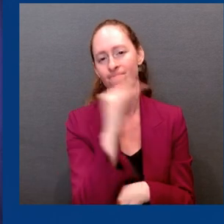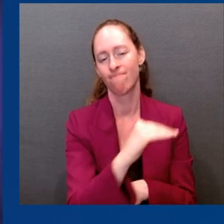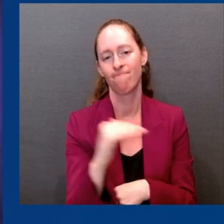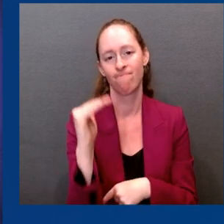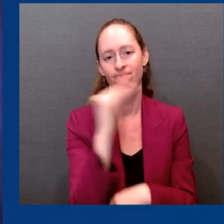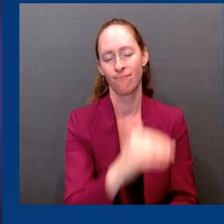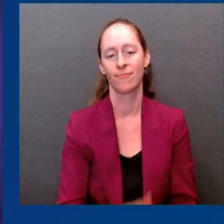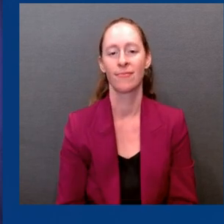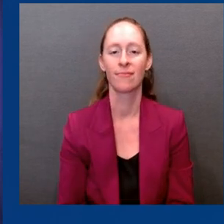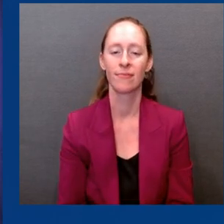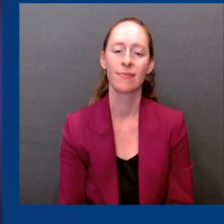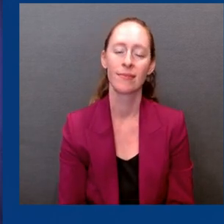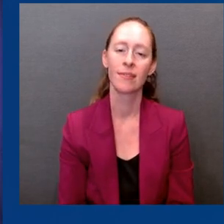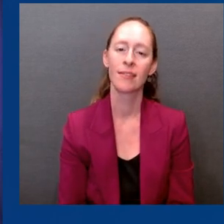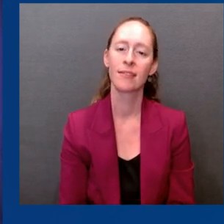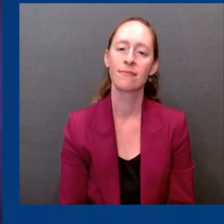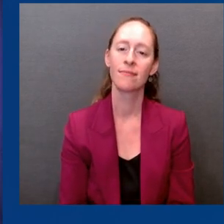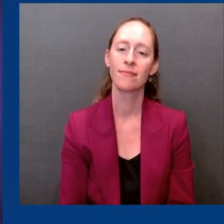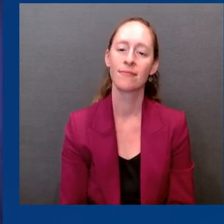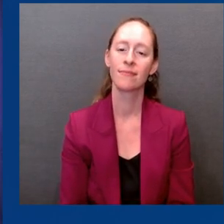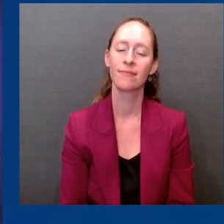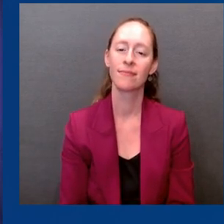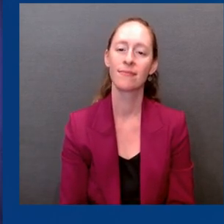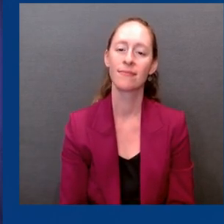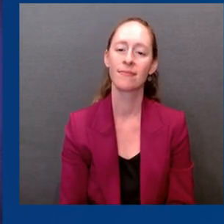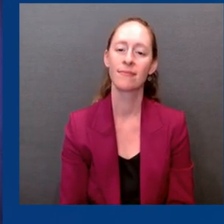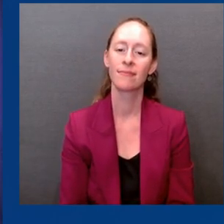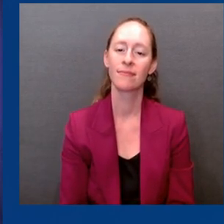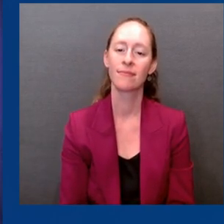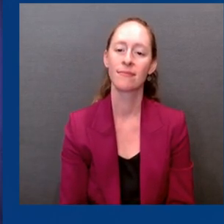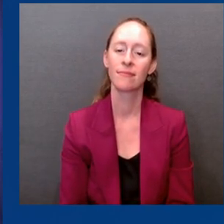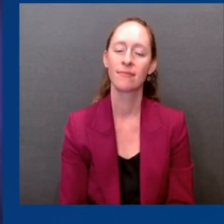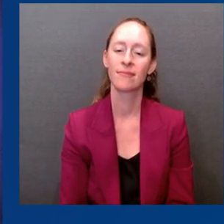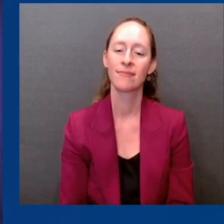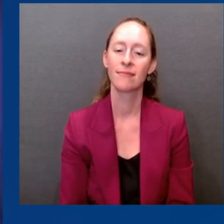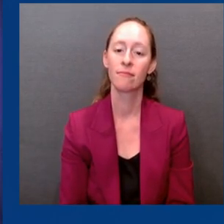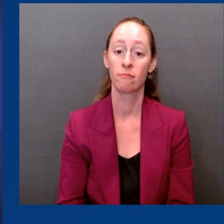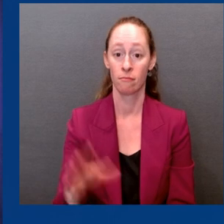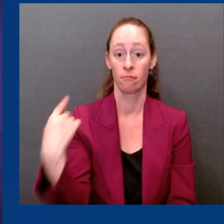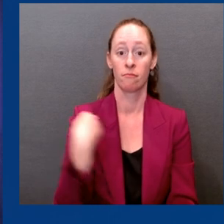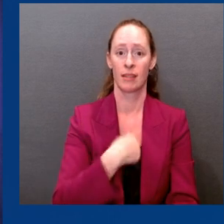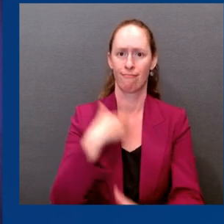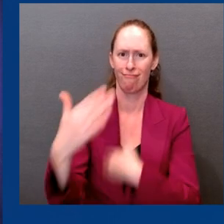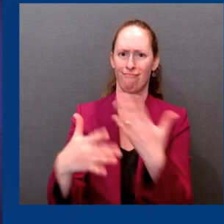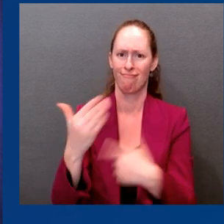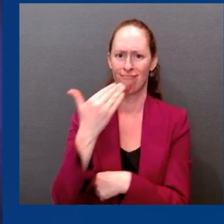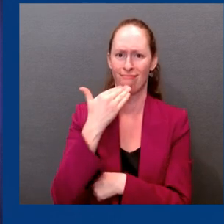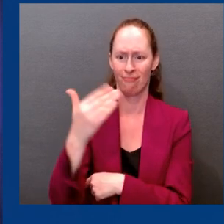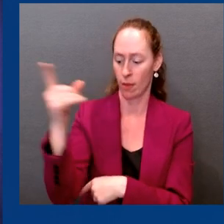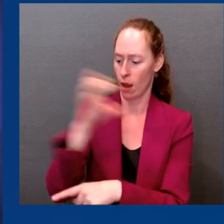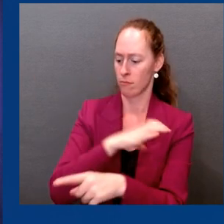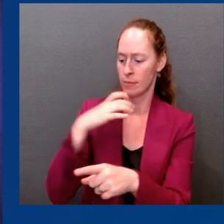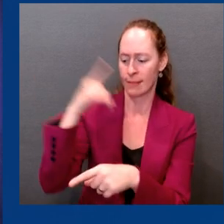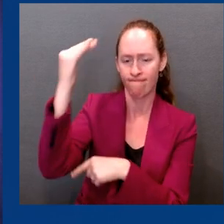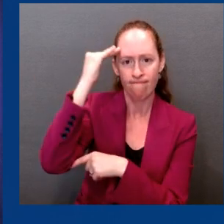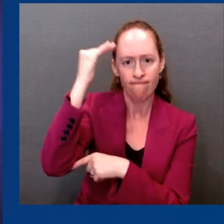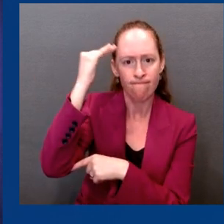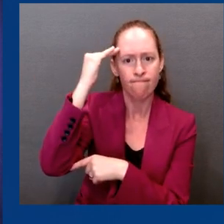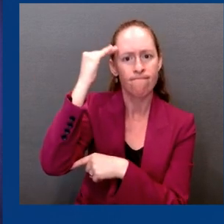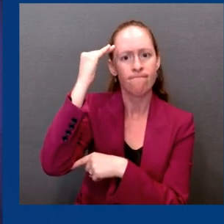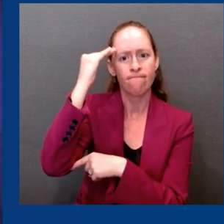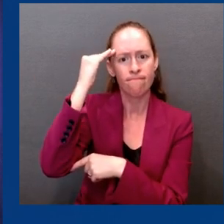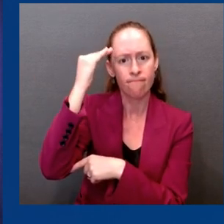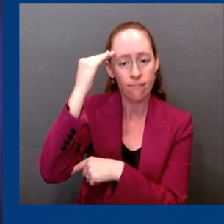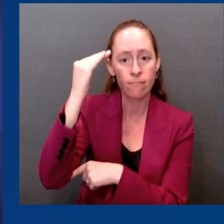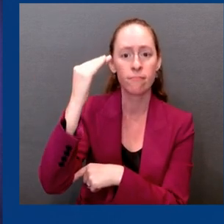effectively. Congress is aware that if we do not continue to fund the response, things we can easily go